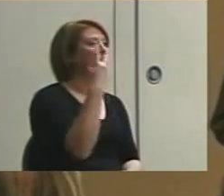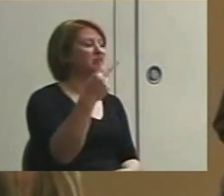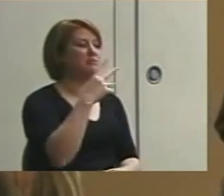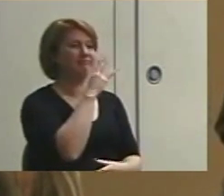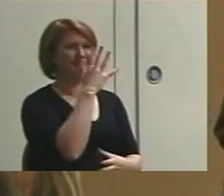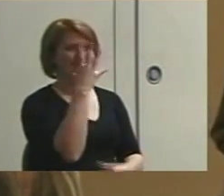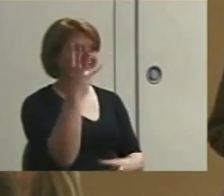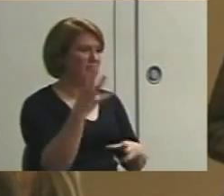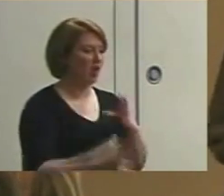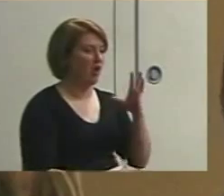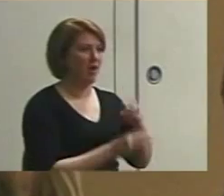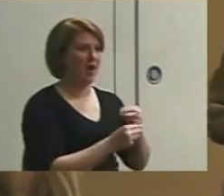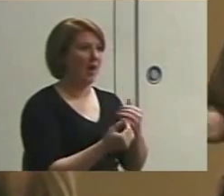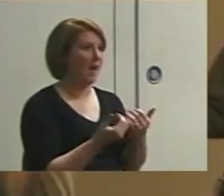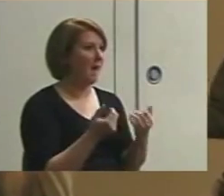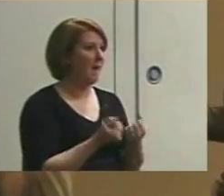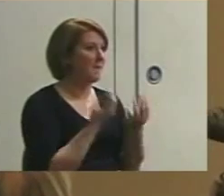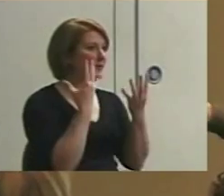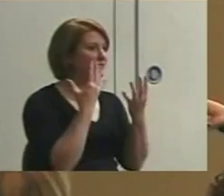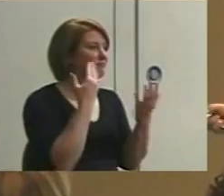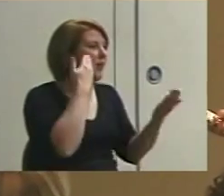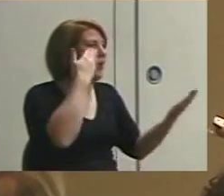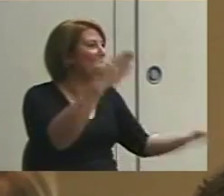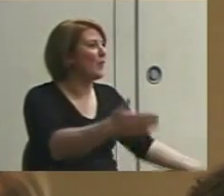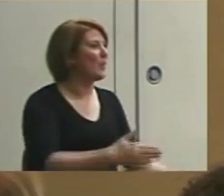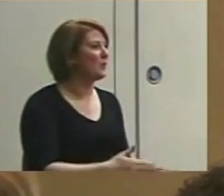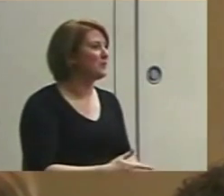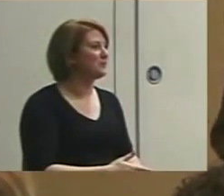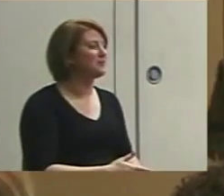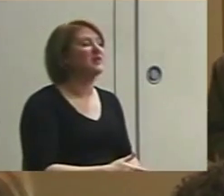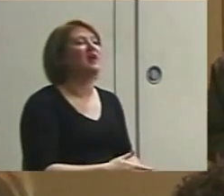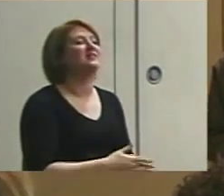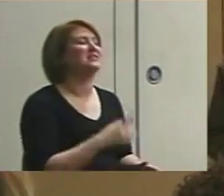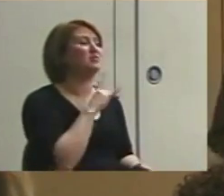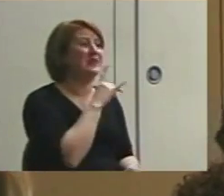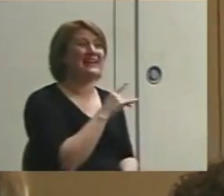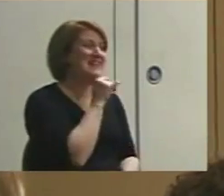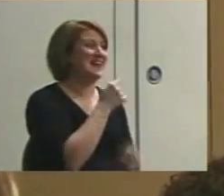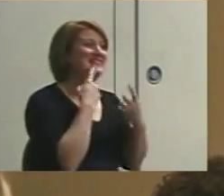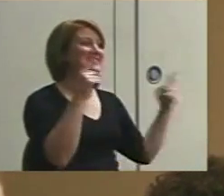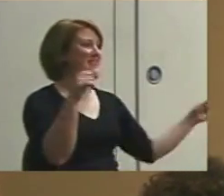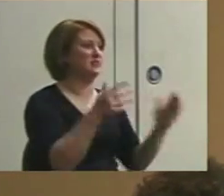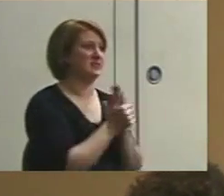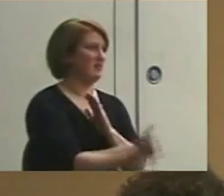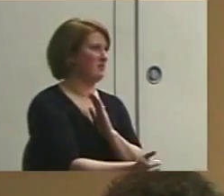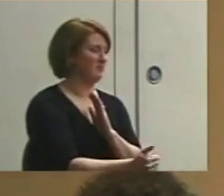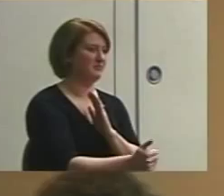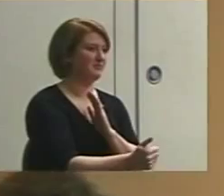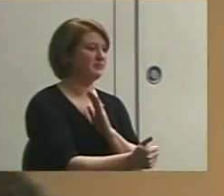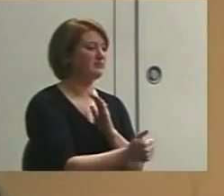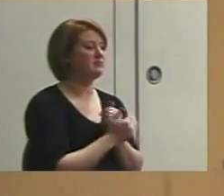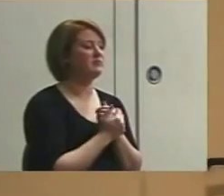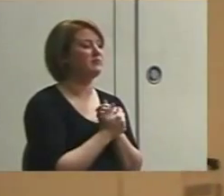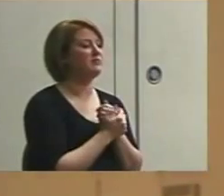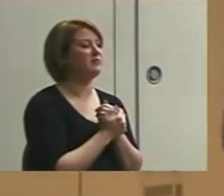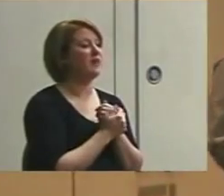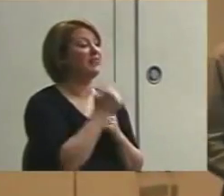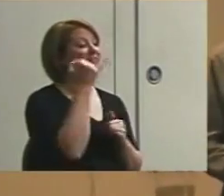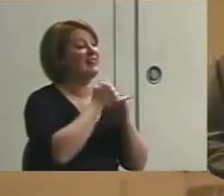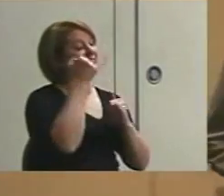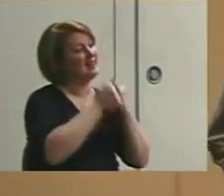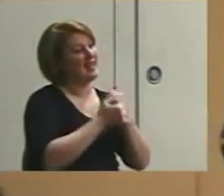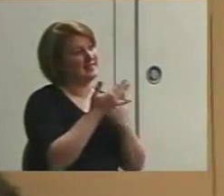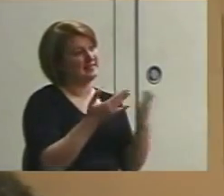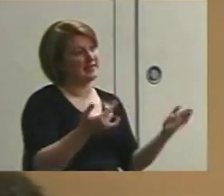total, and they have no idea, we have no generalization, it isn't going to be a very successful skill. The last thing that we